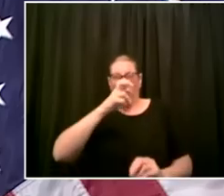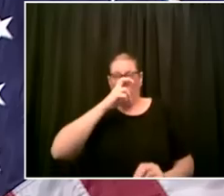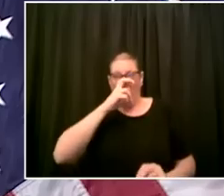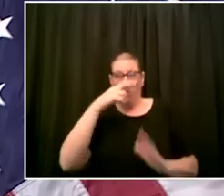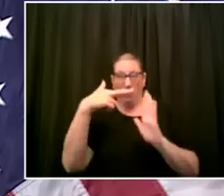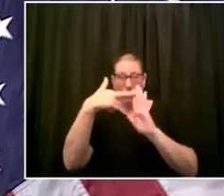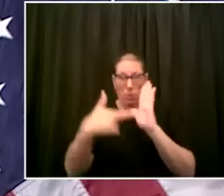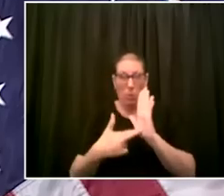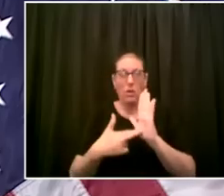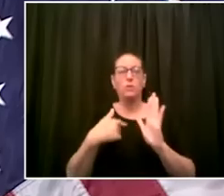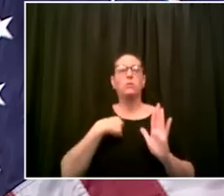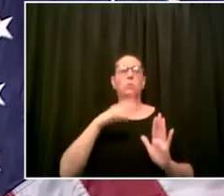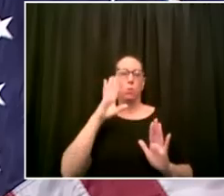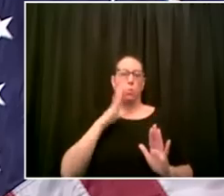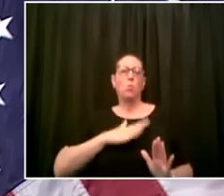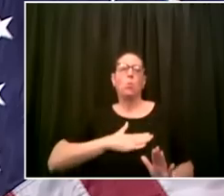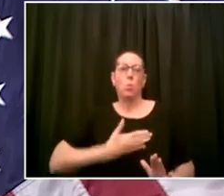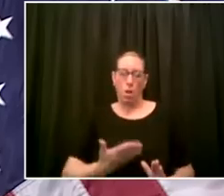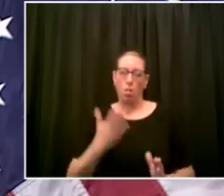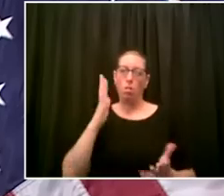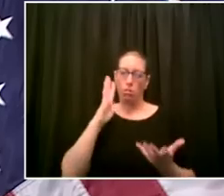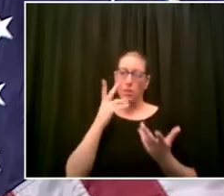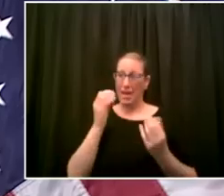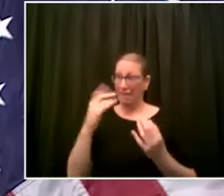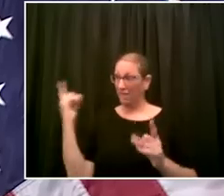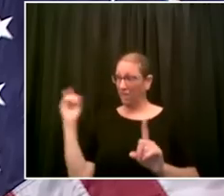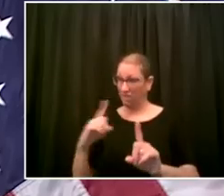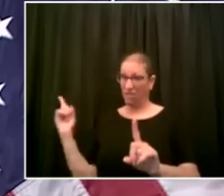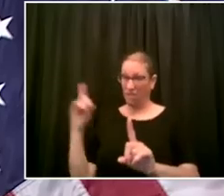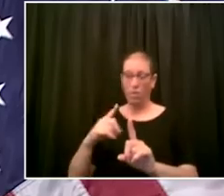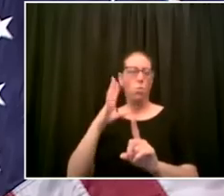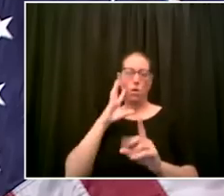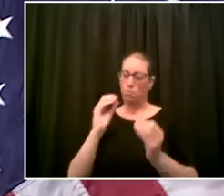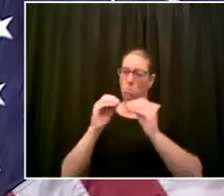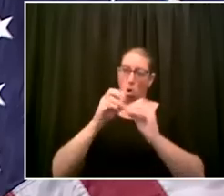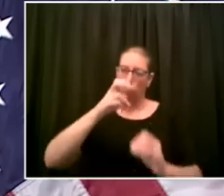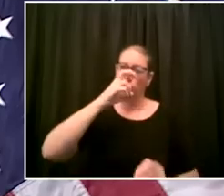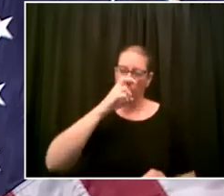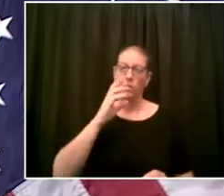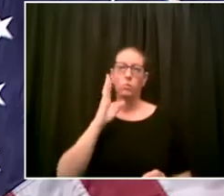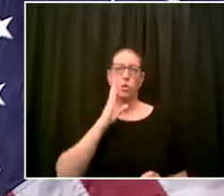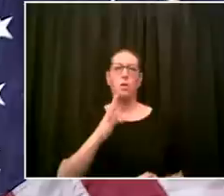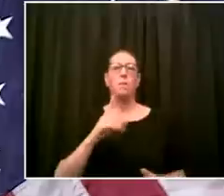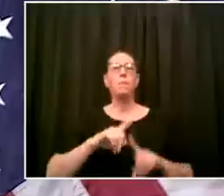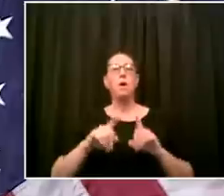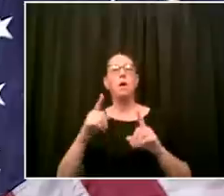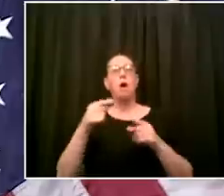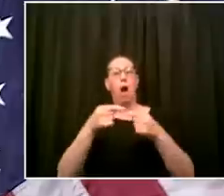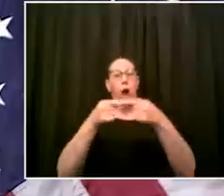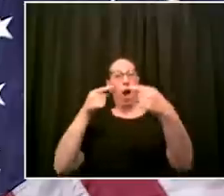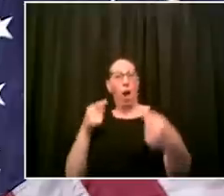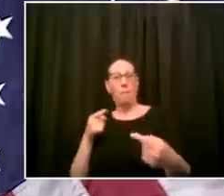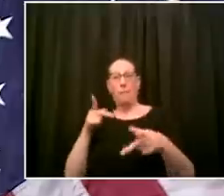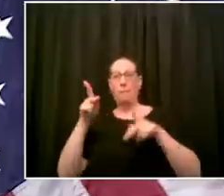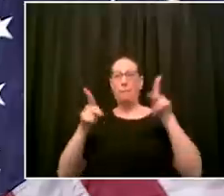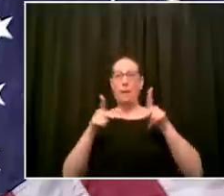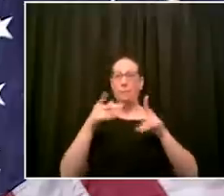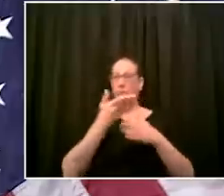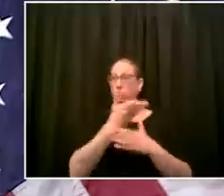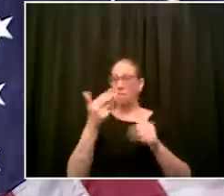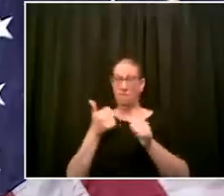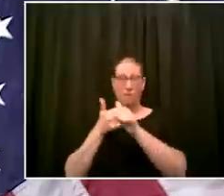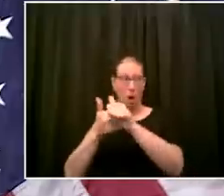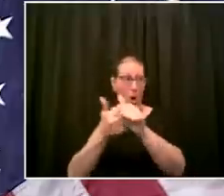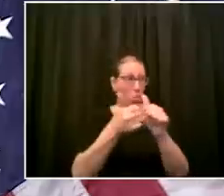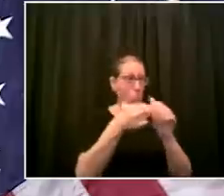listen to the rules we'll keep things more open and then maybe let's pray we get to the point later on where we can open up things more and maybe even